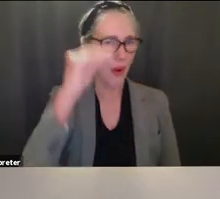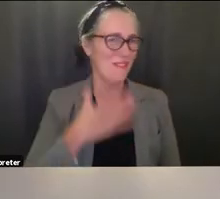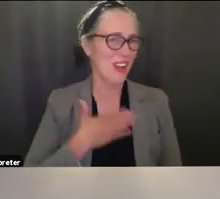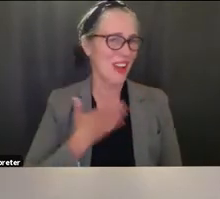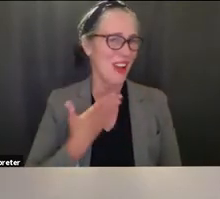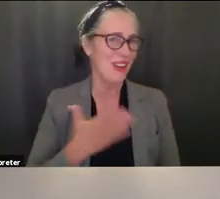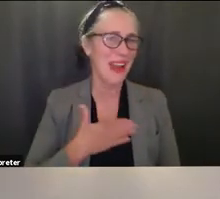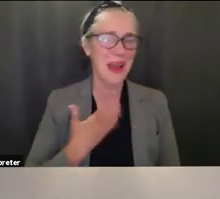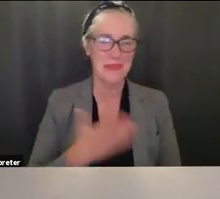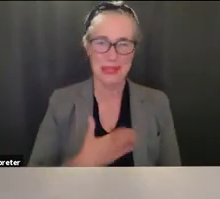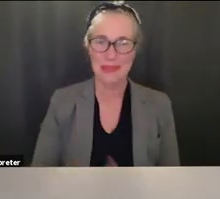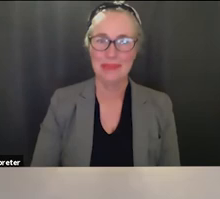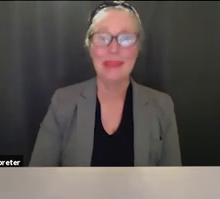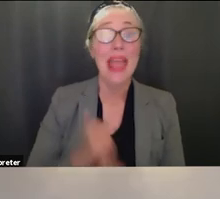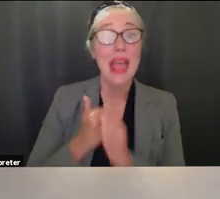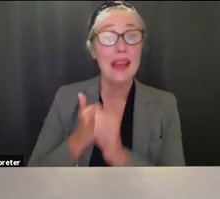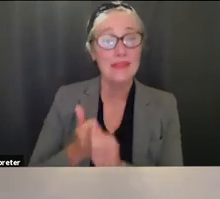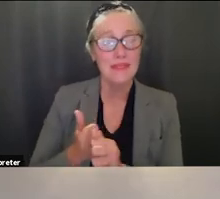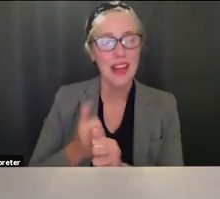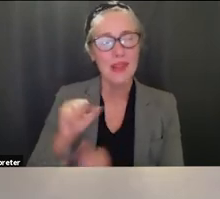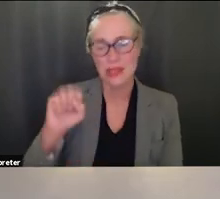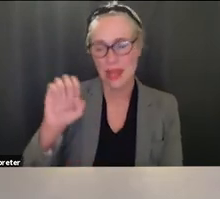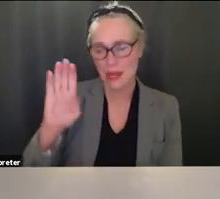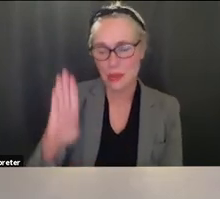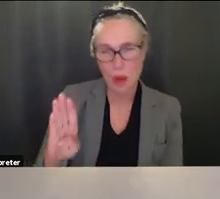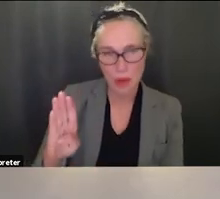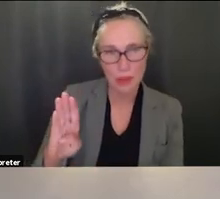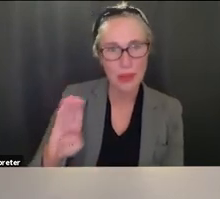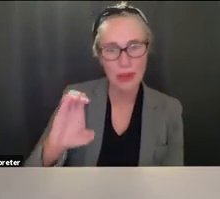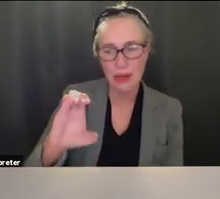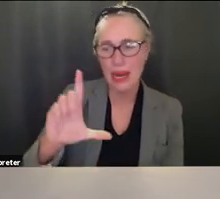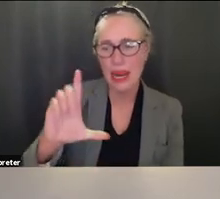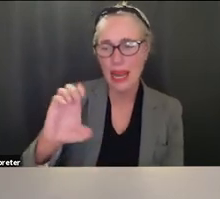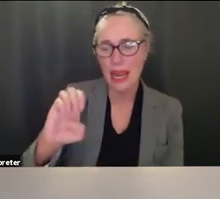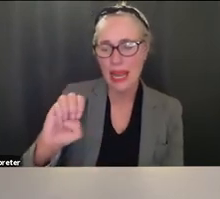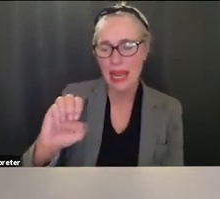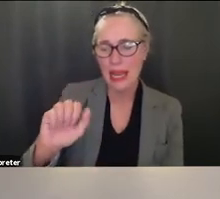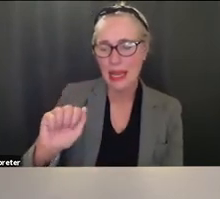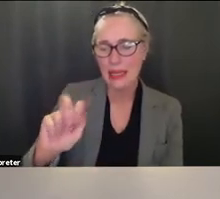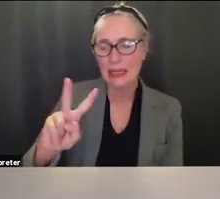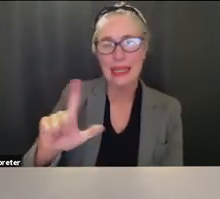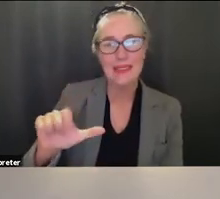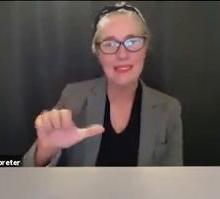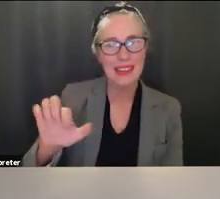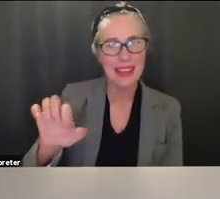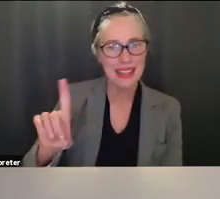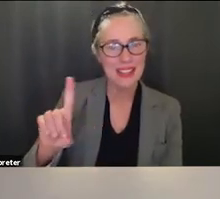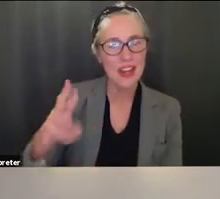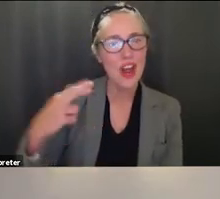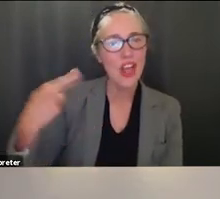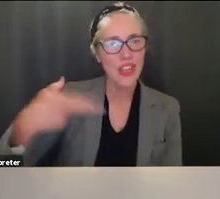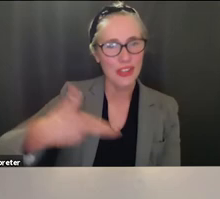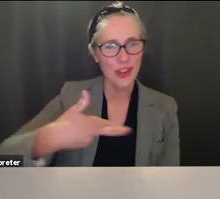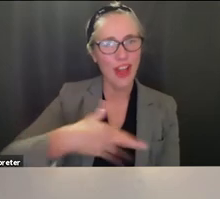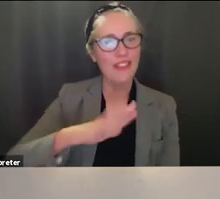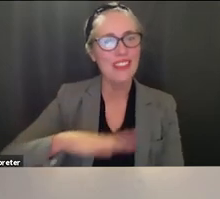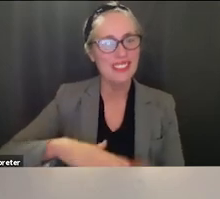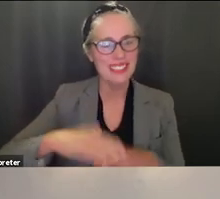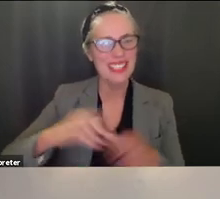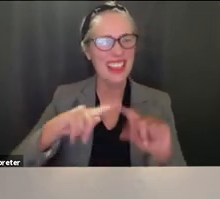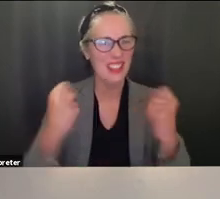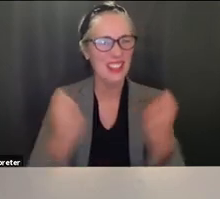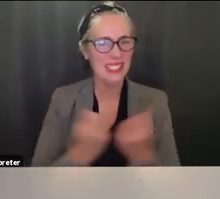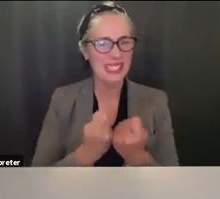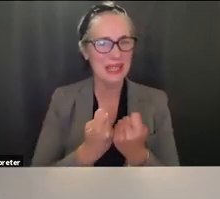happy and i do follow the uh santa barbara cleveland dolphins on instagram they have great pictures also of their